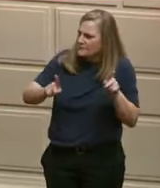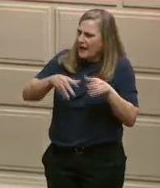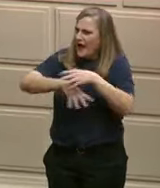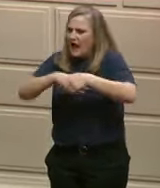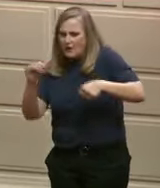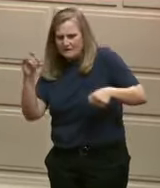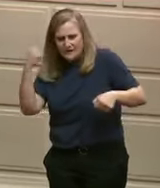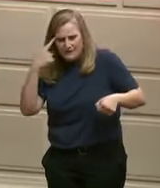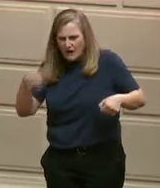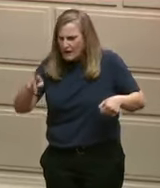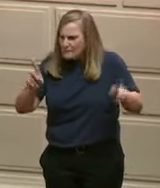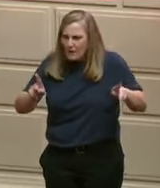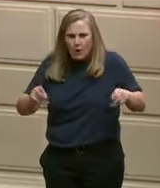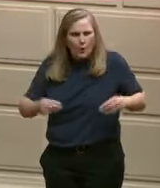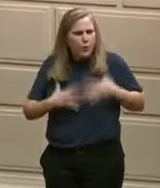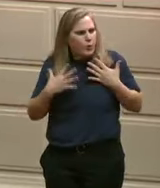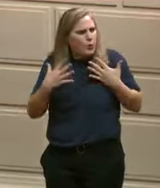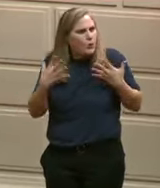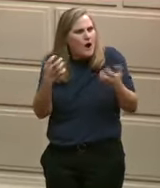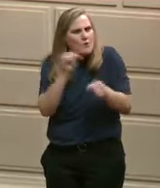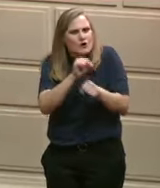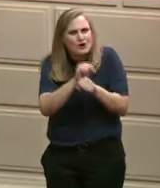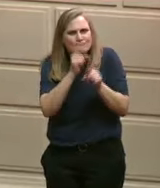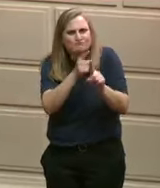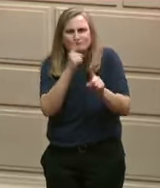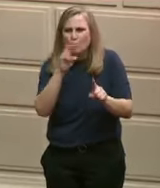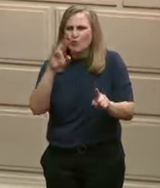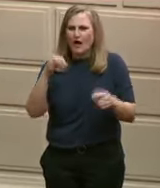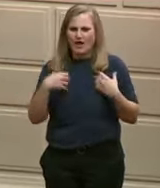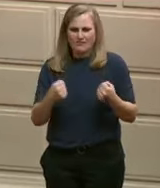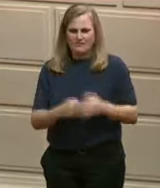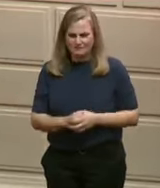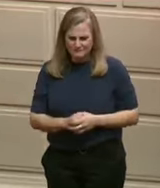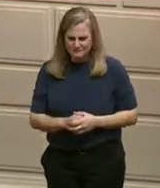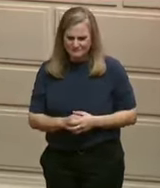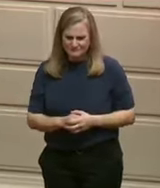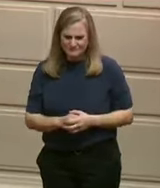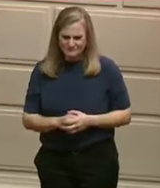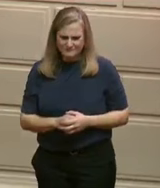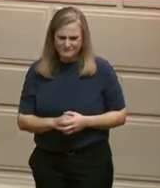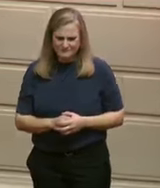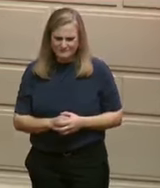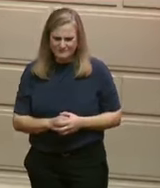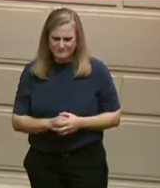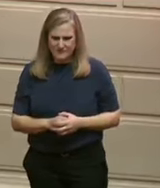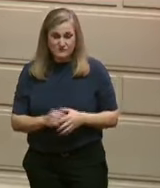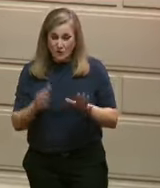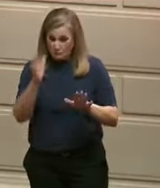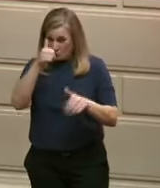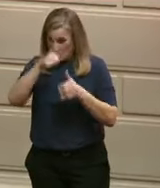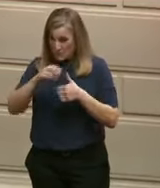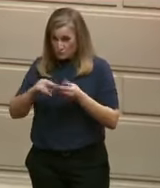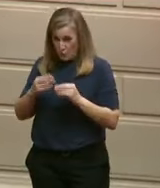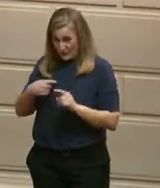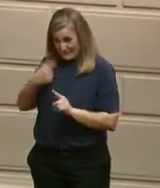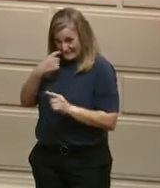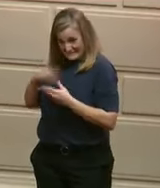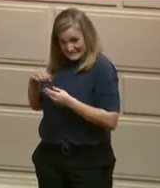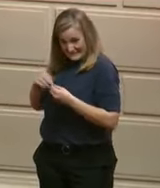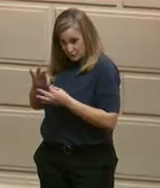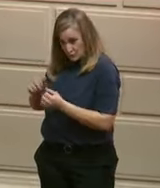them. Earlier, I talked about how the very best teams are built when talented individuals